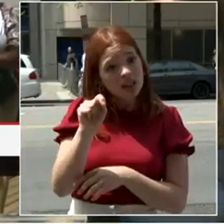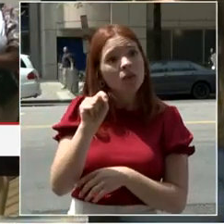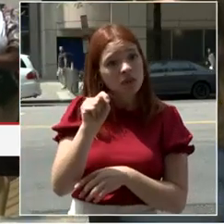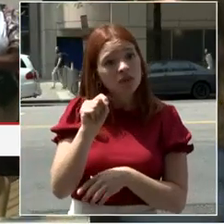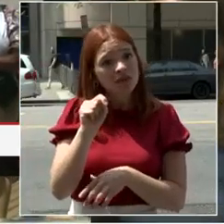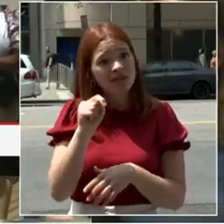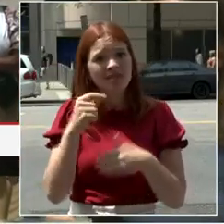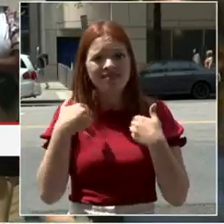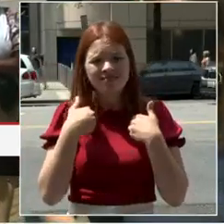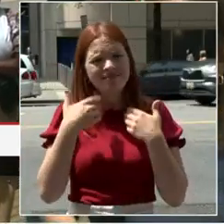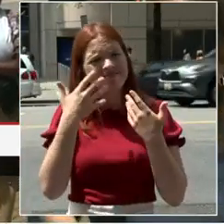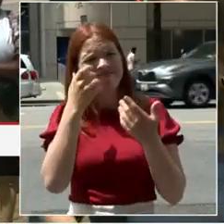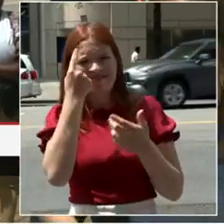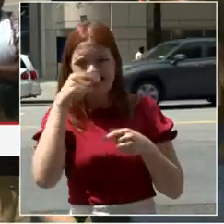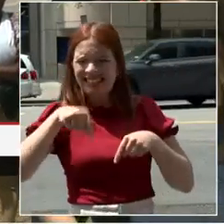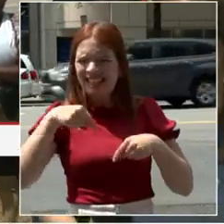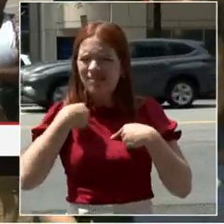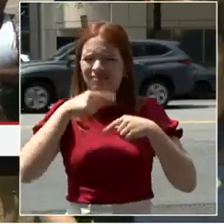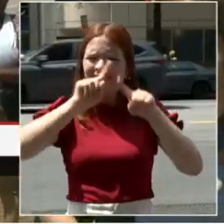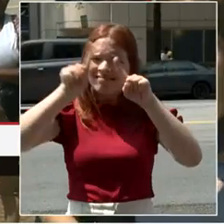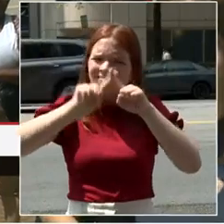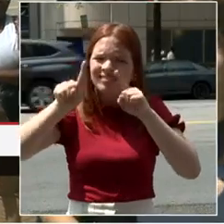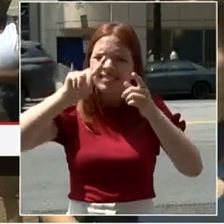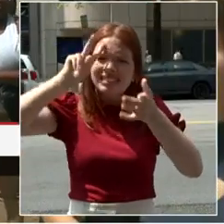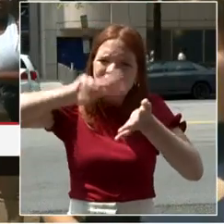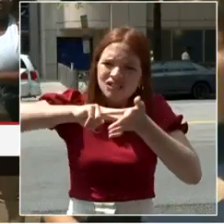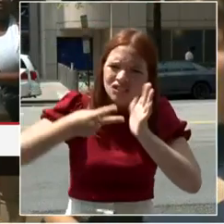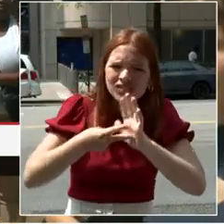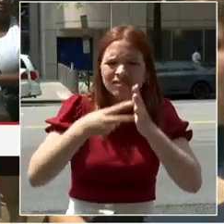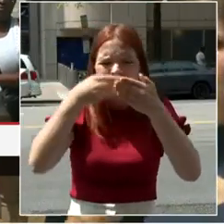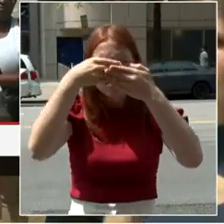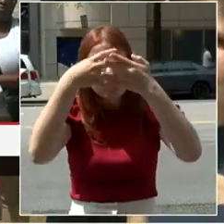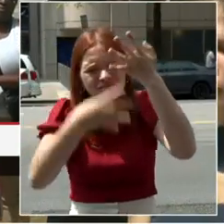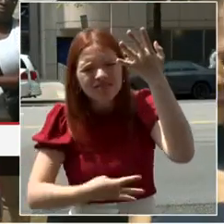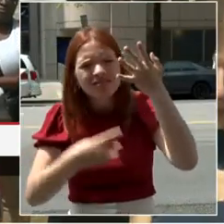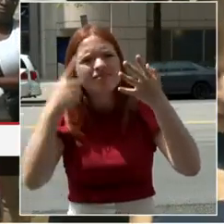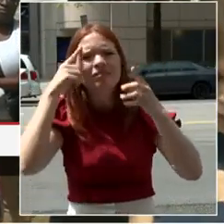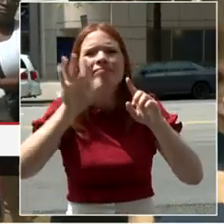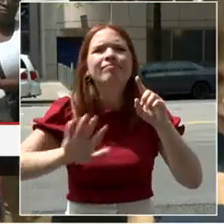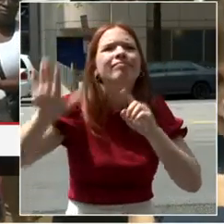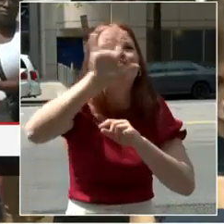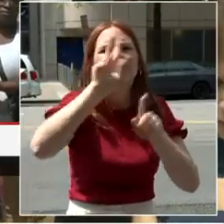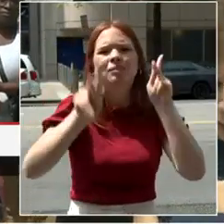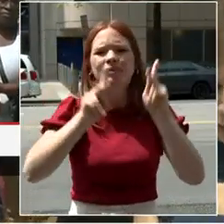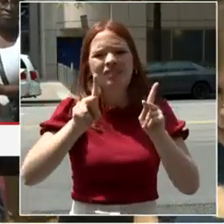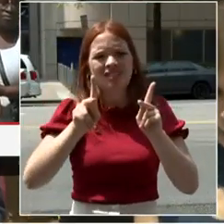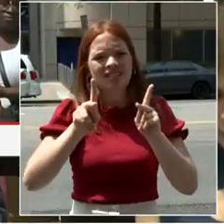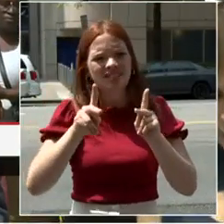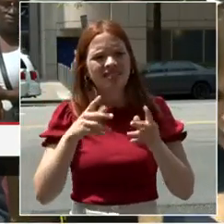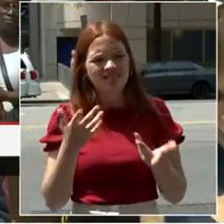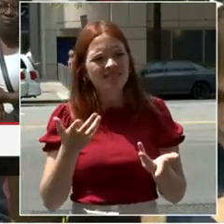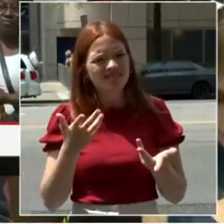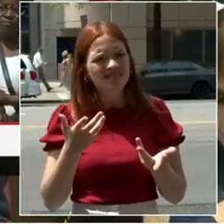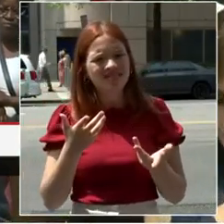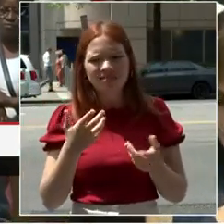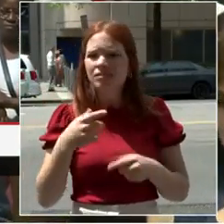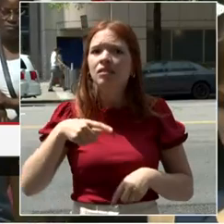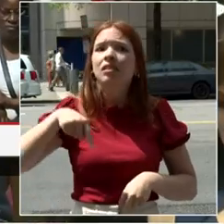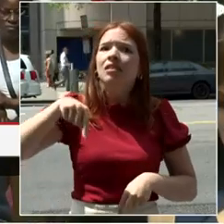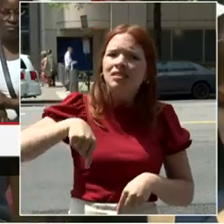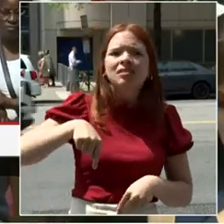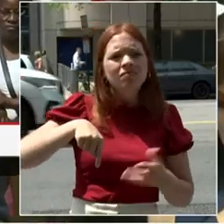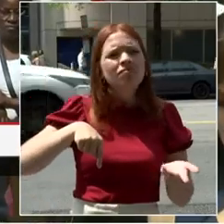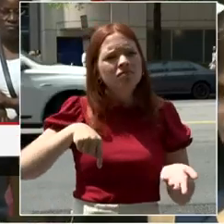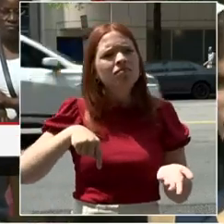downtown belongs to all of us. It belongs to people. And so that's what we are here to do is to make sure that our downtown thrives and that it serves